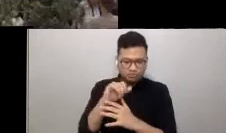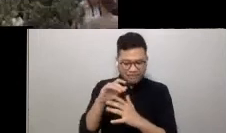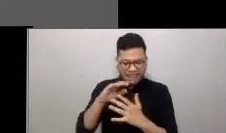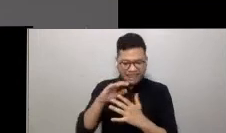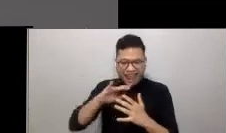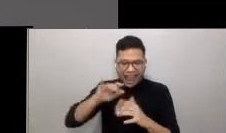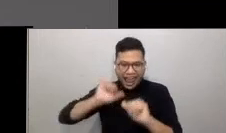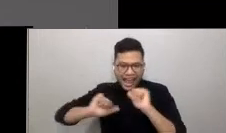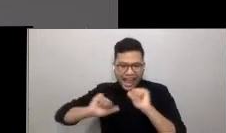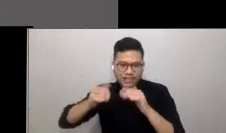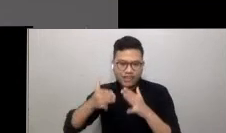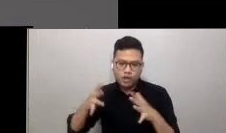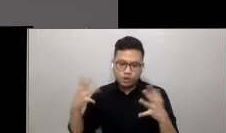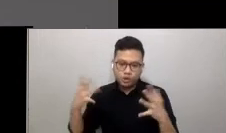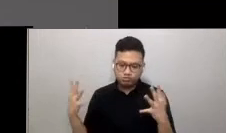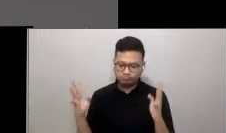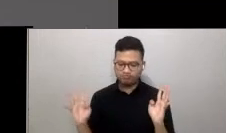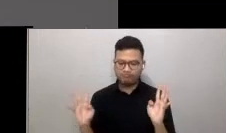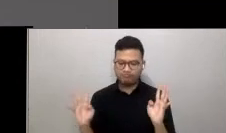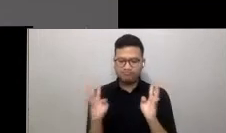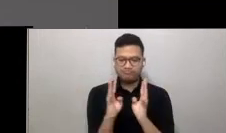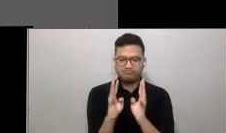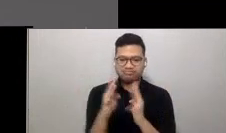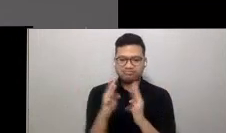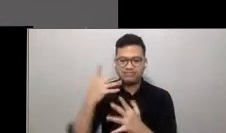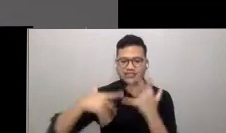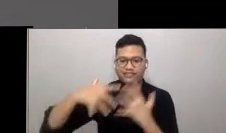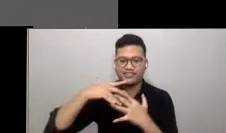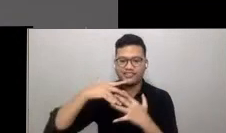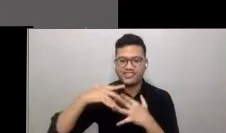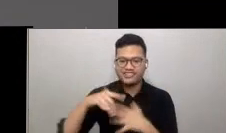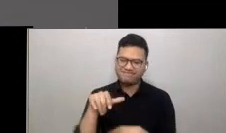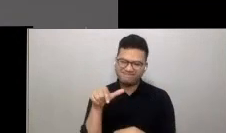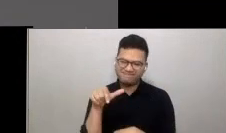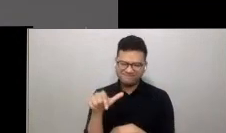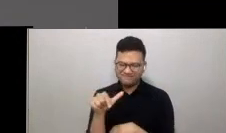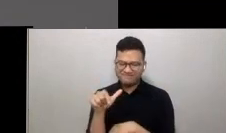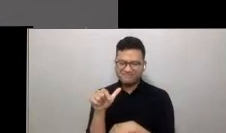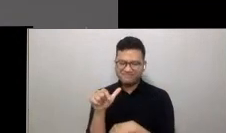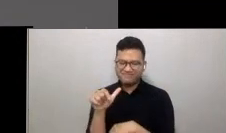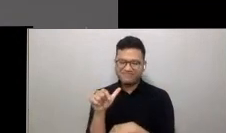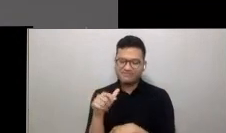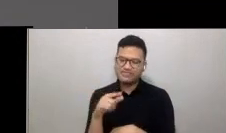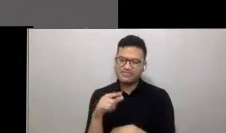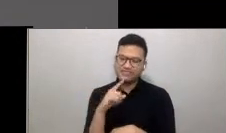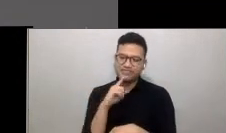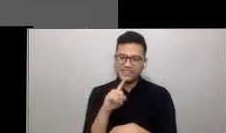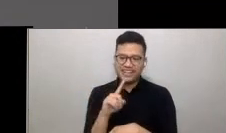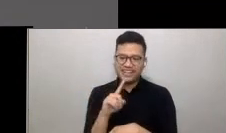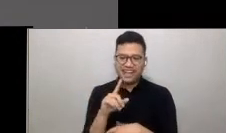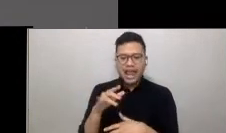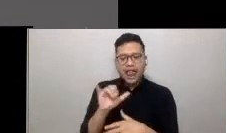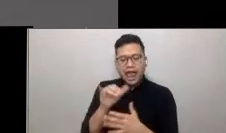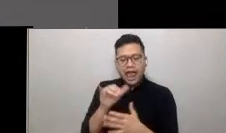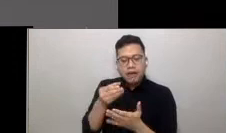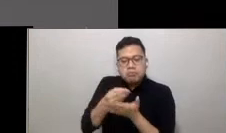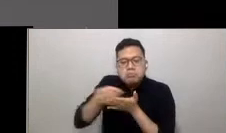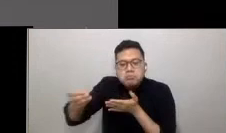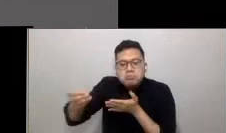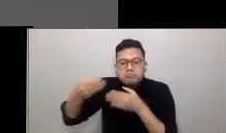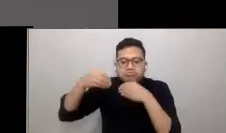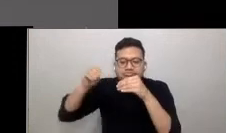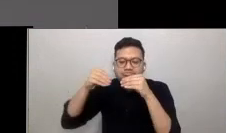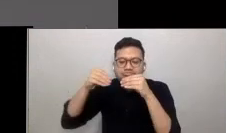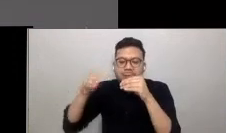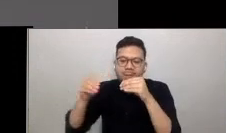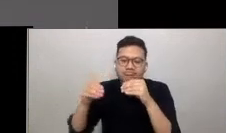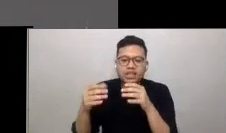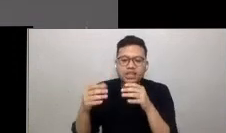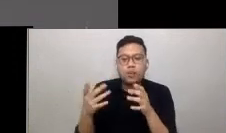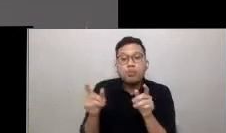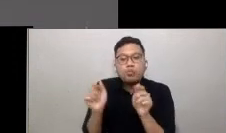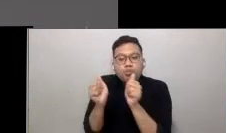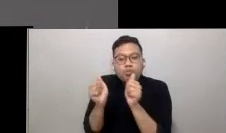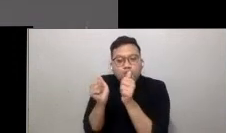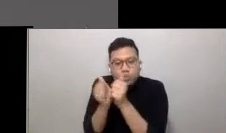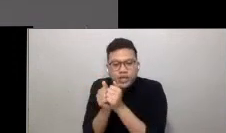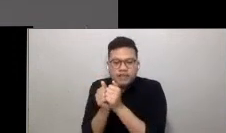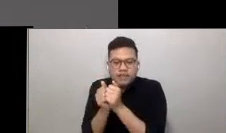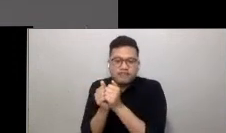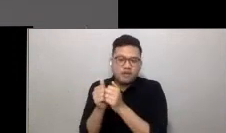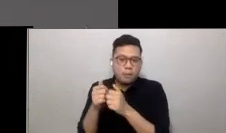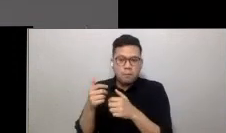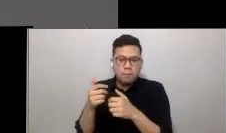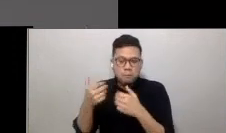to converge. Such convergences and transactions between people and place, coupled with centuries of